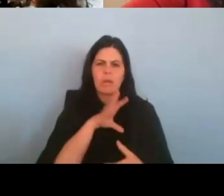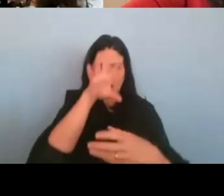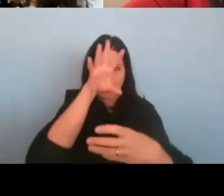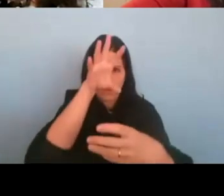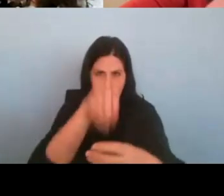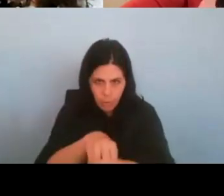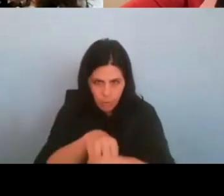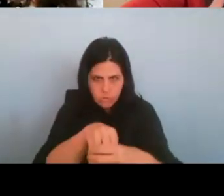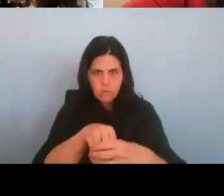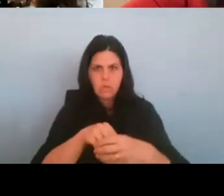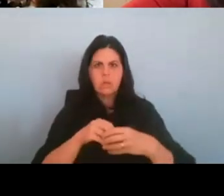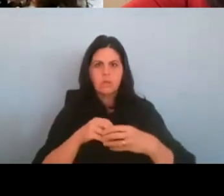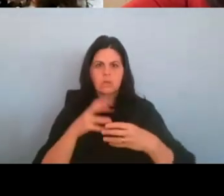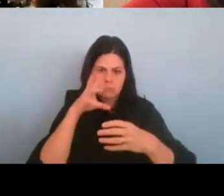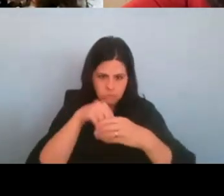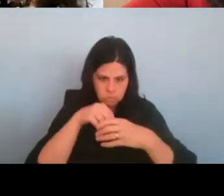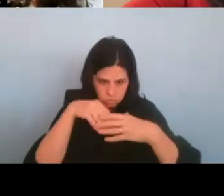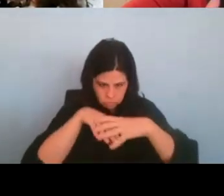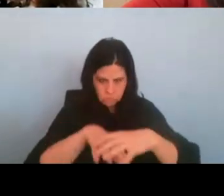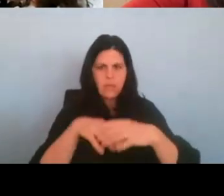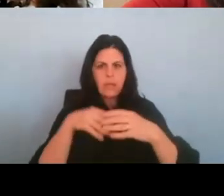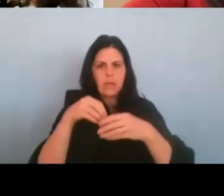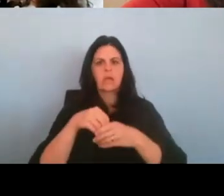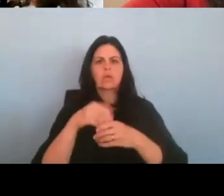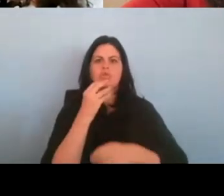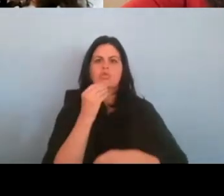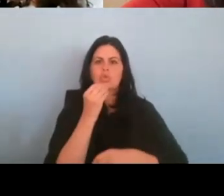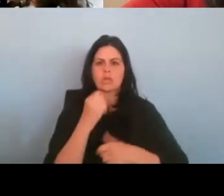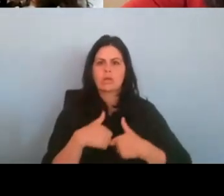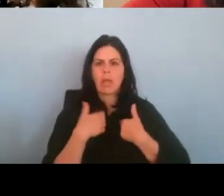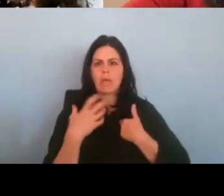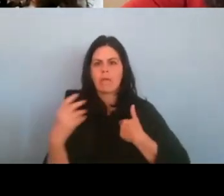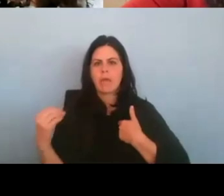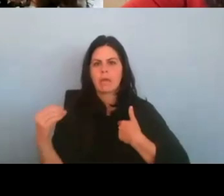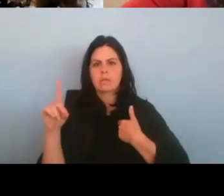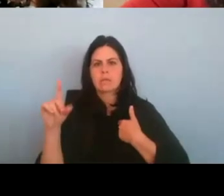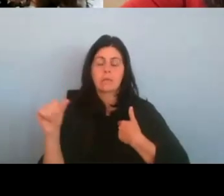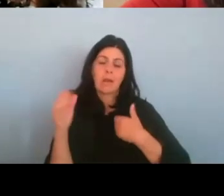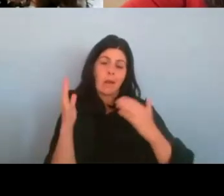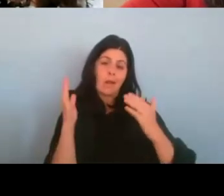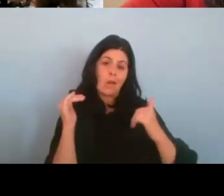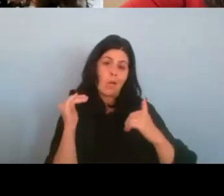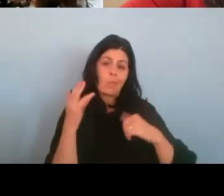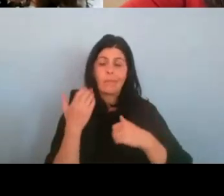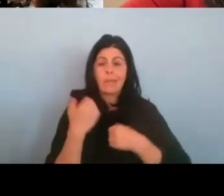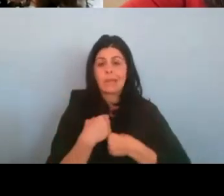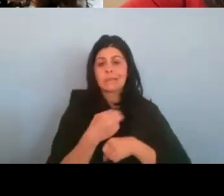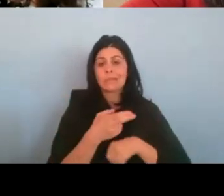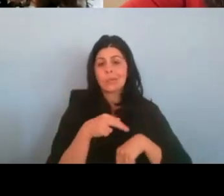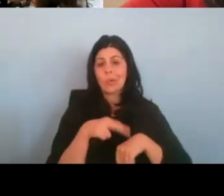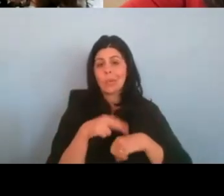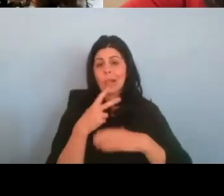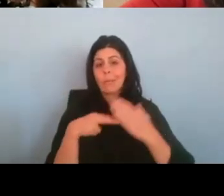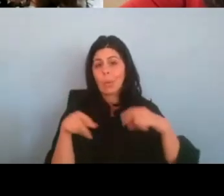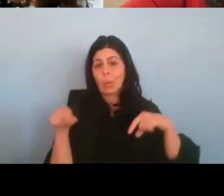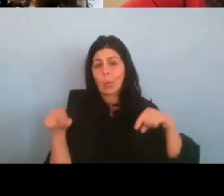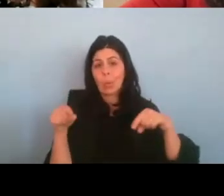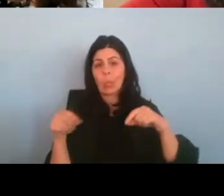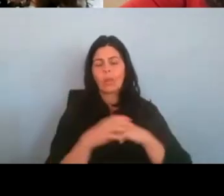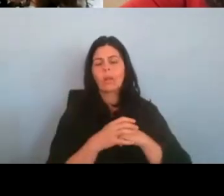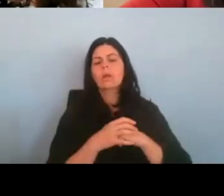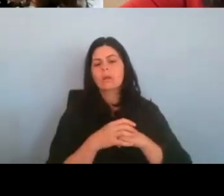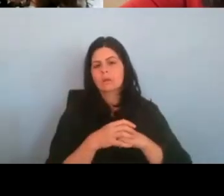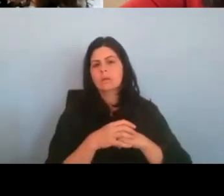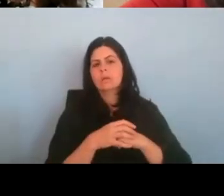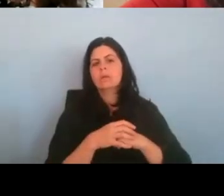um, and disability. And in what I hope is normalizing both of those things. I think that more filmmakers,